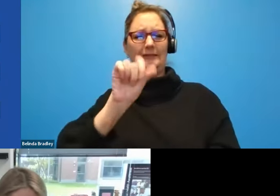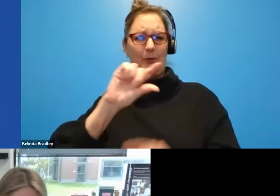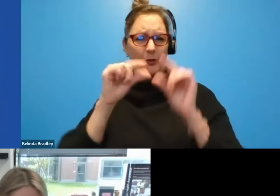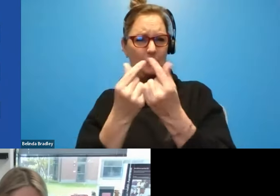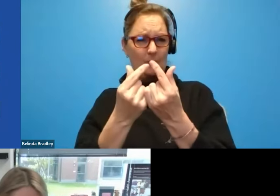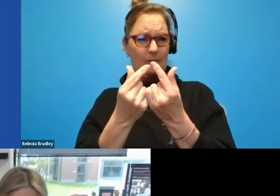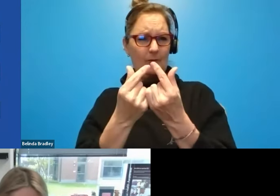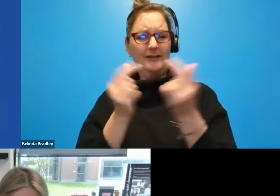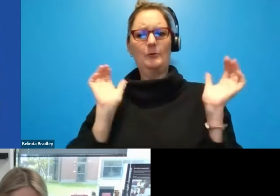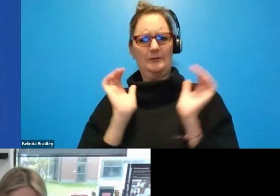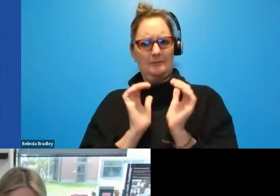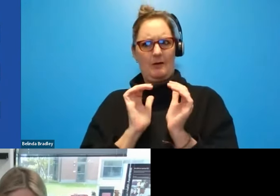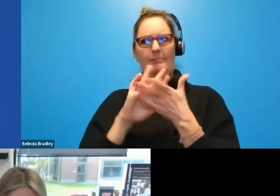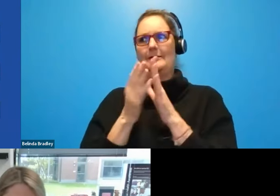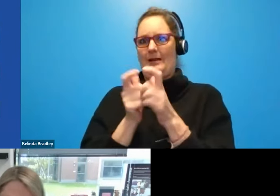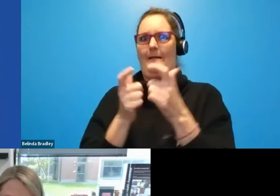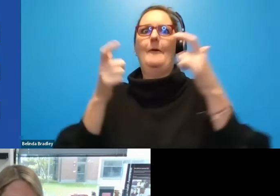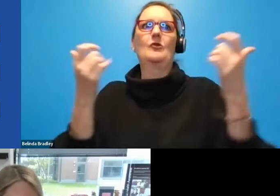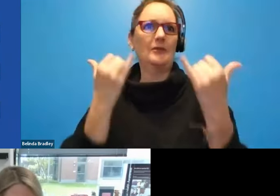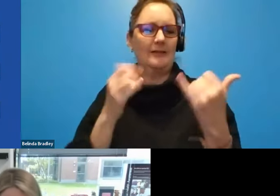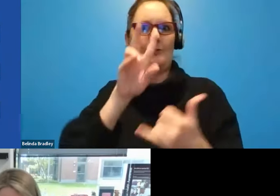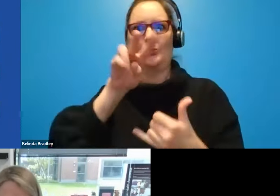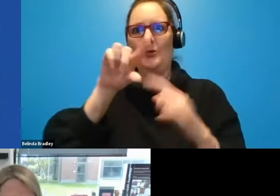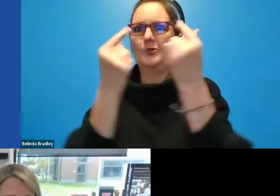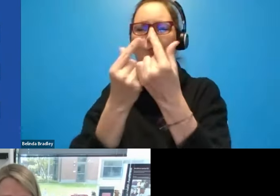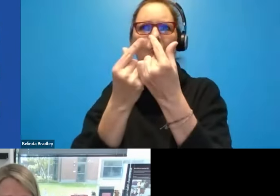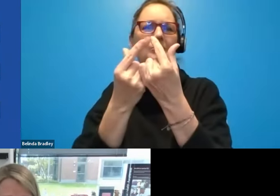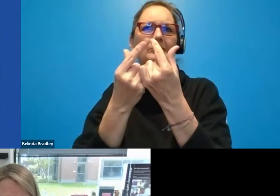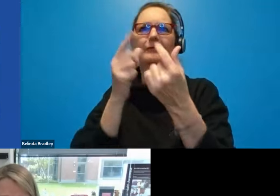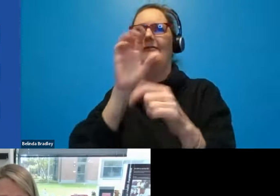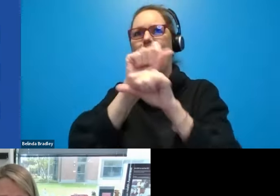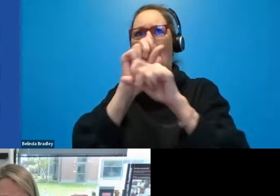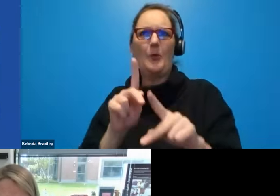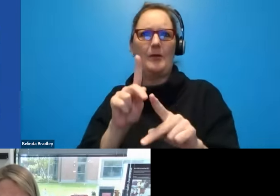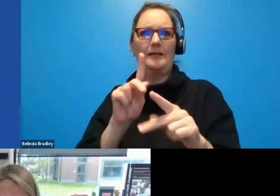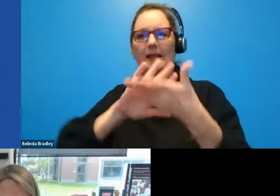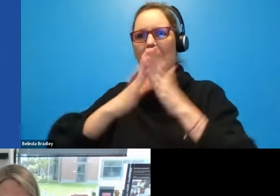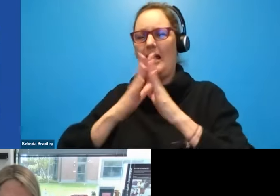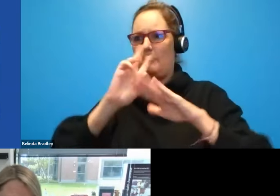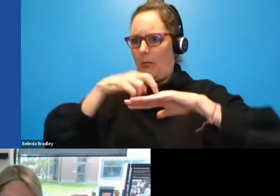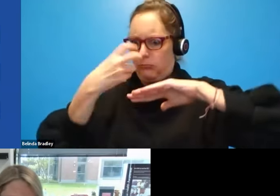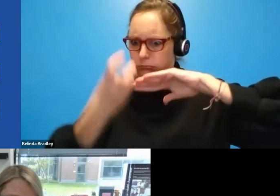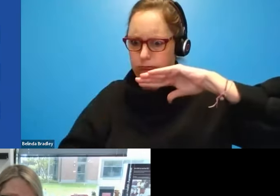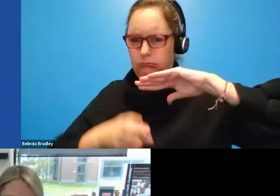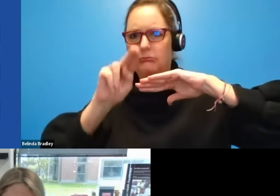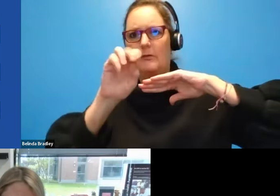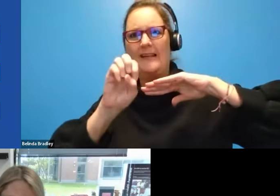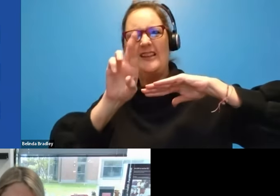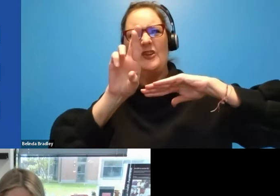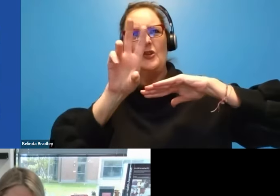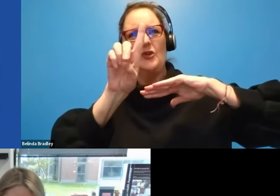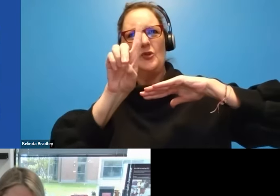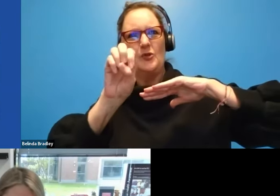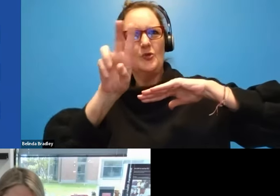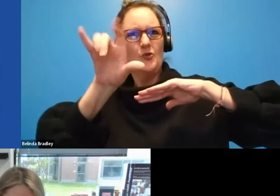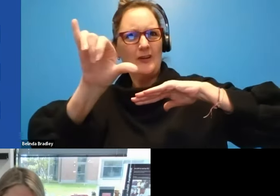global across our employee base. I got really into the nerdery and into the technology side and looking at